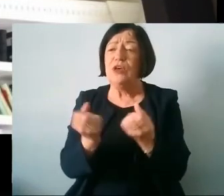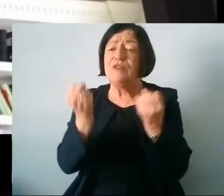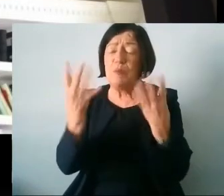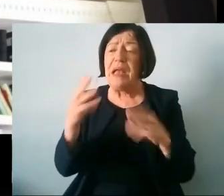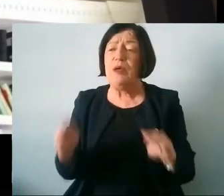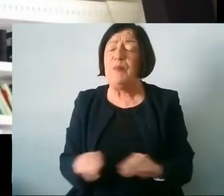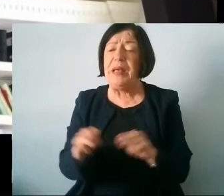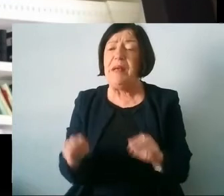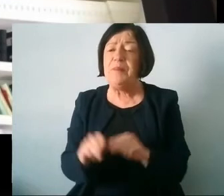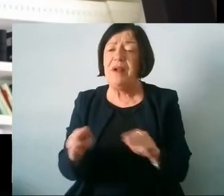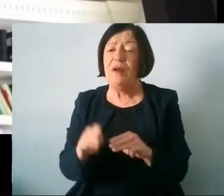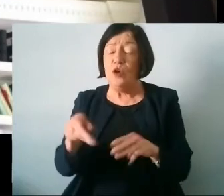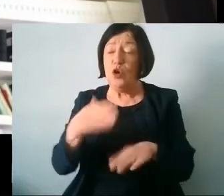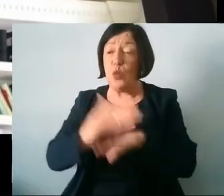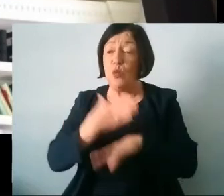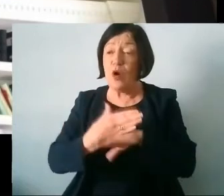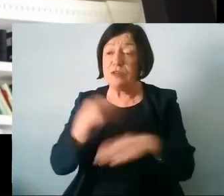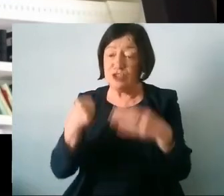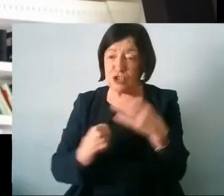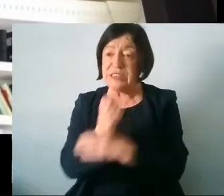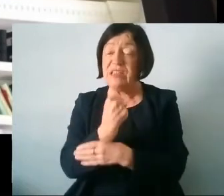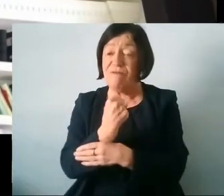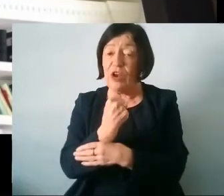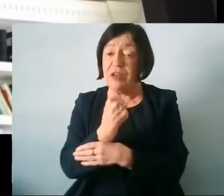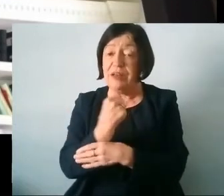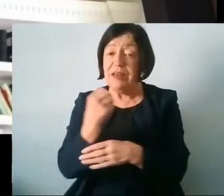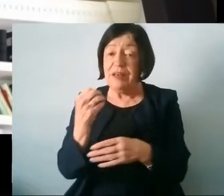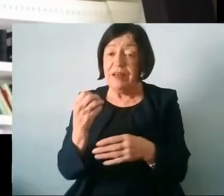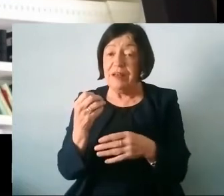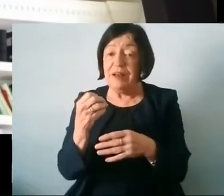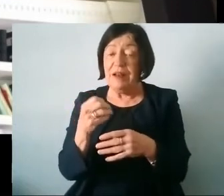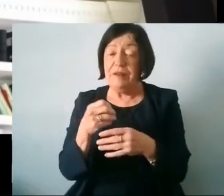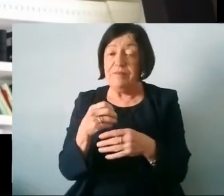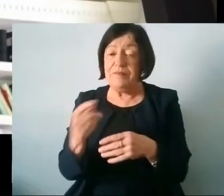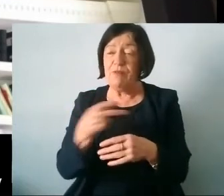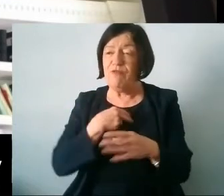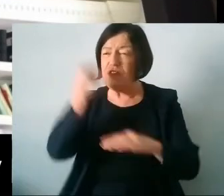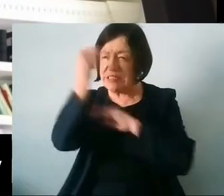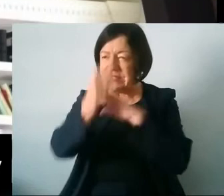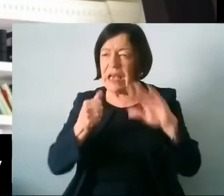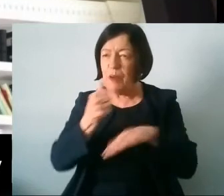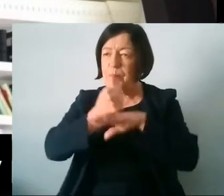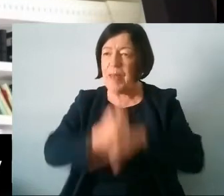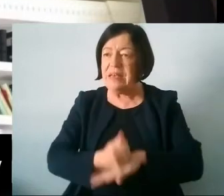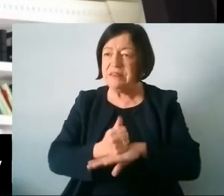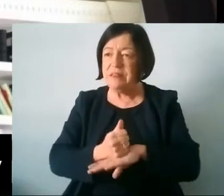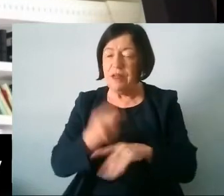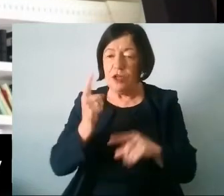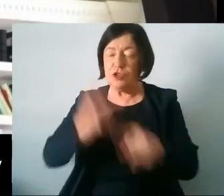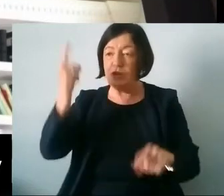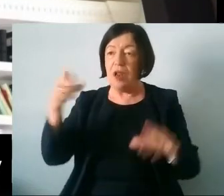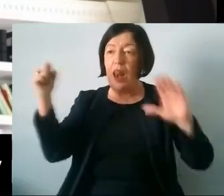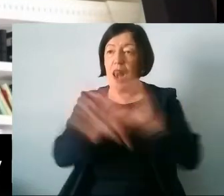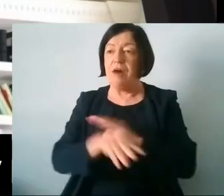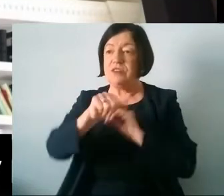um who were working um successfully in and were very skill-based and suddenly lost their